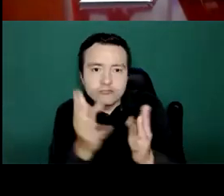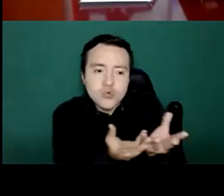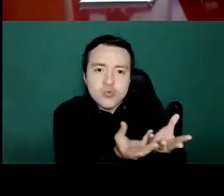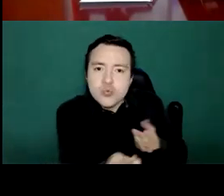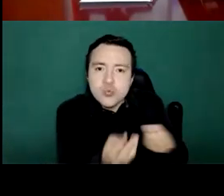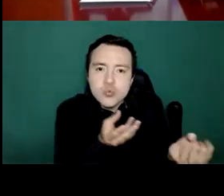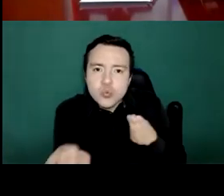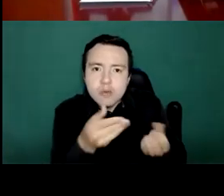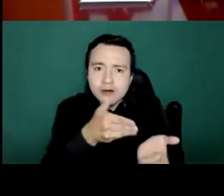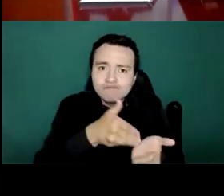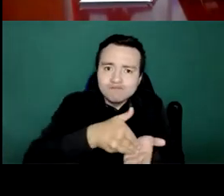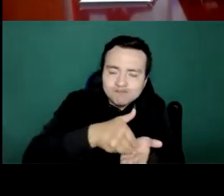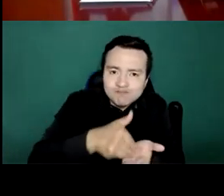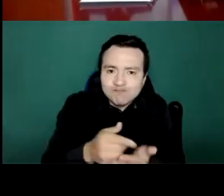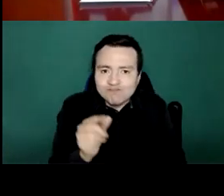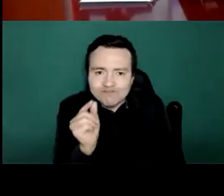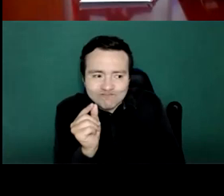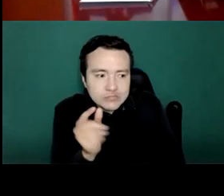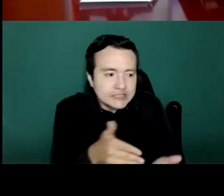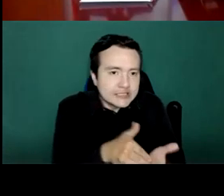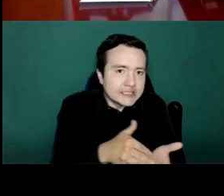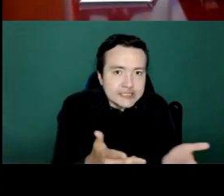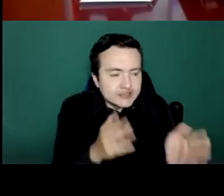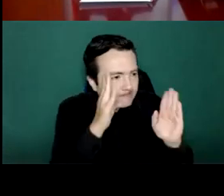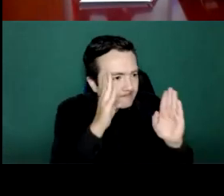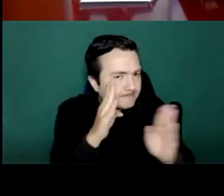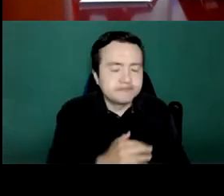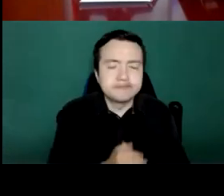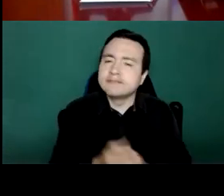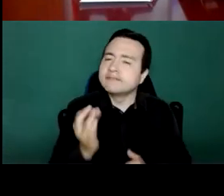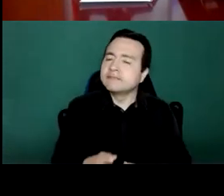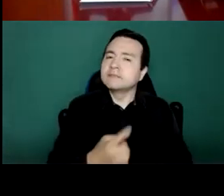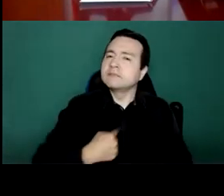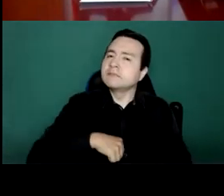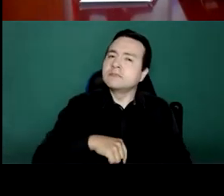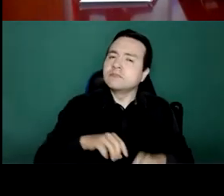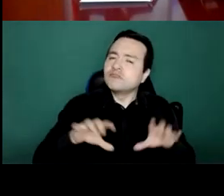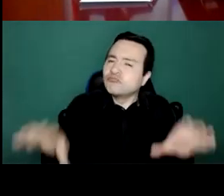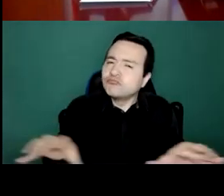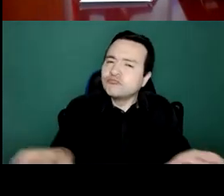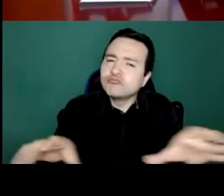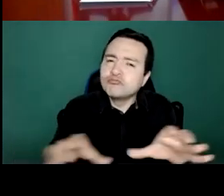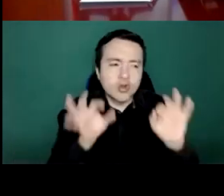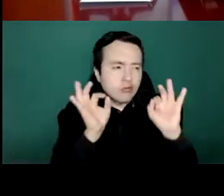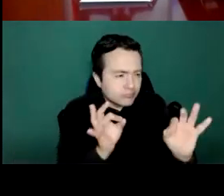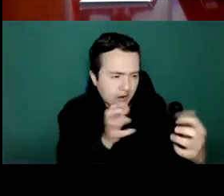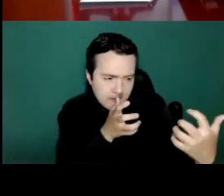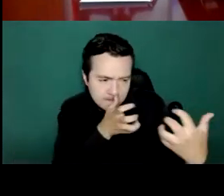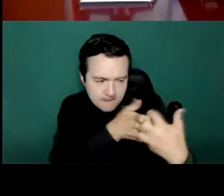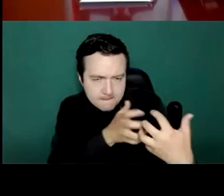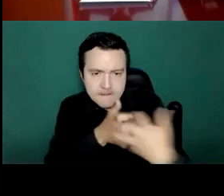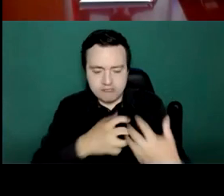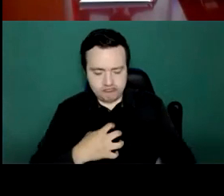response to these mental health needs? Helplines, very important. Telling mental health services.